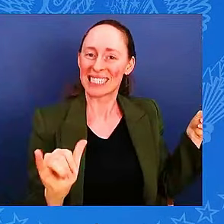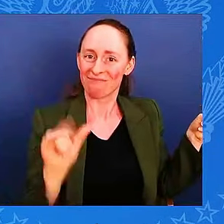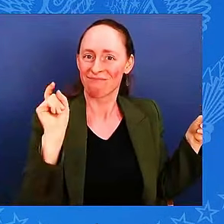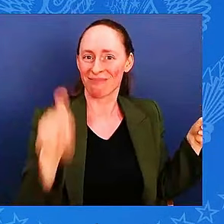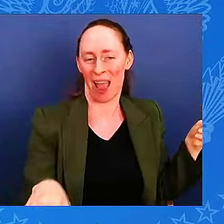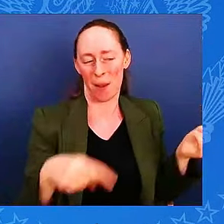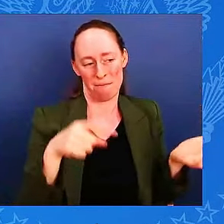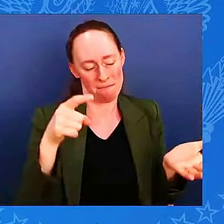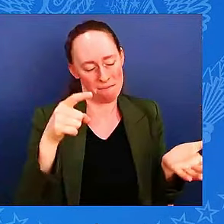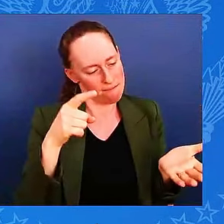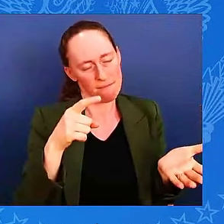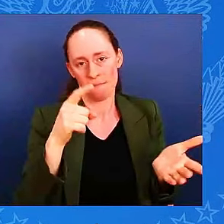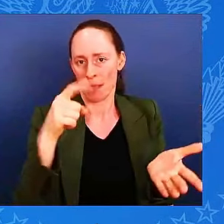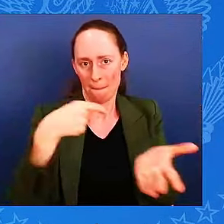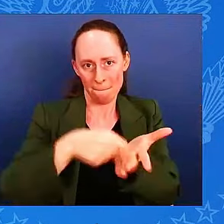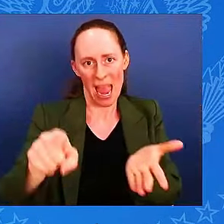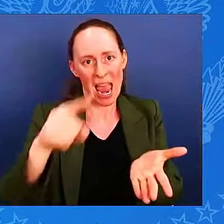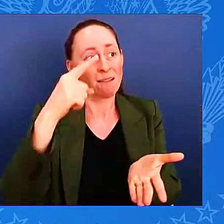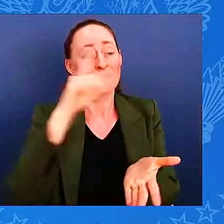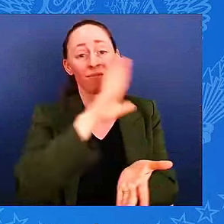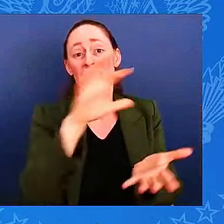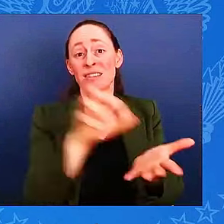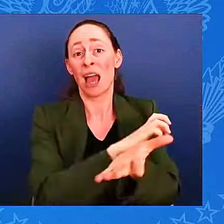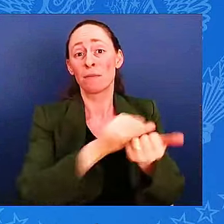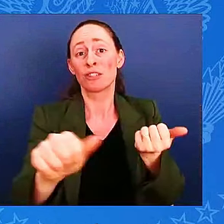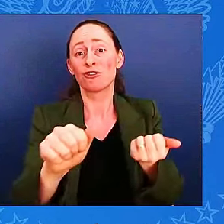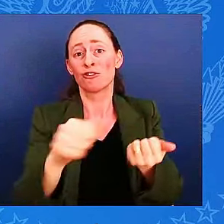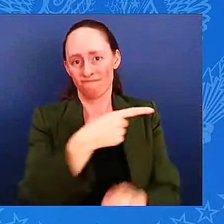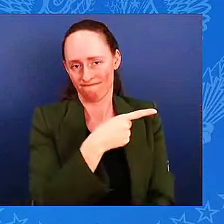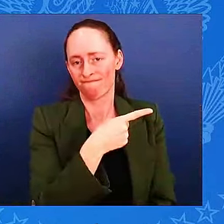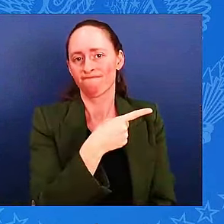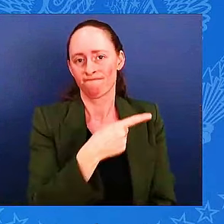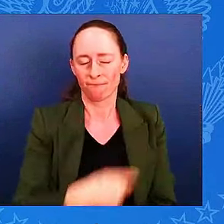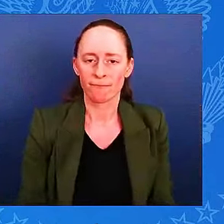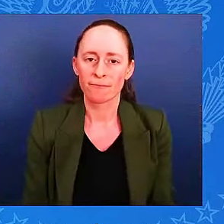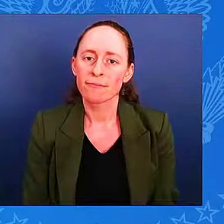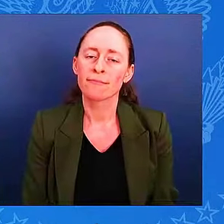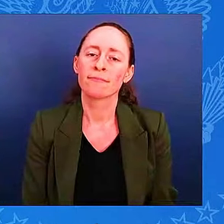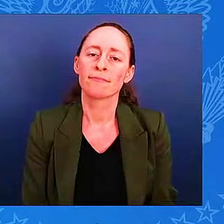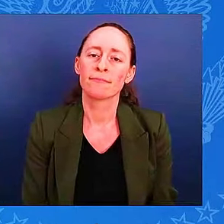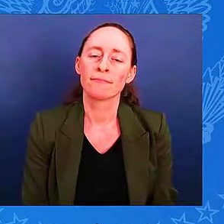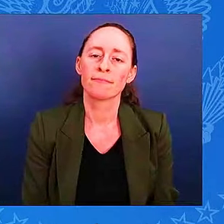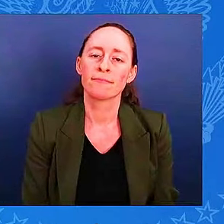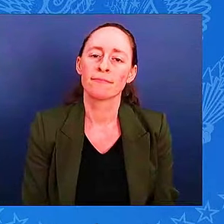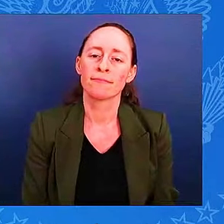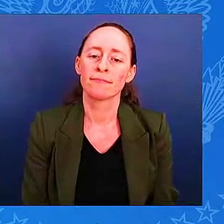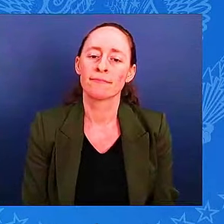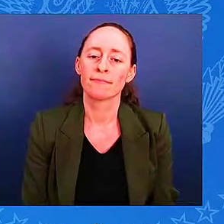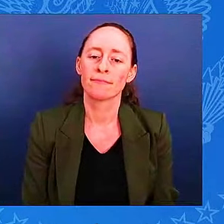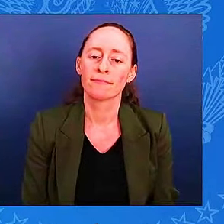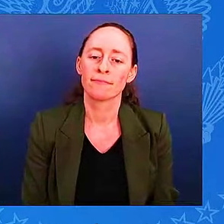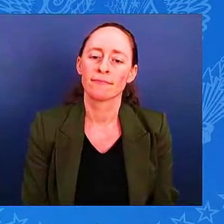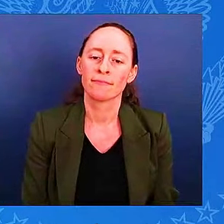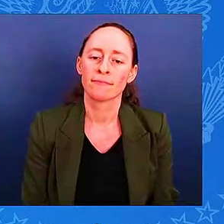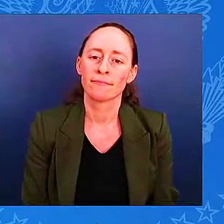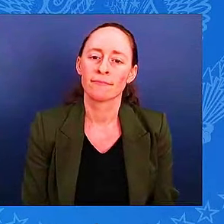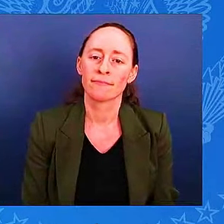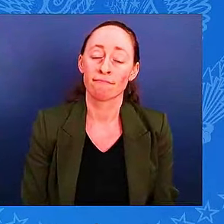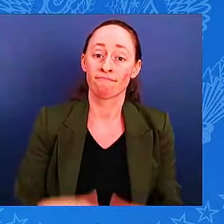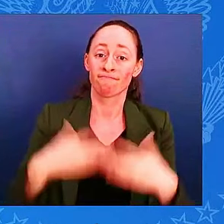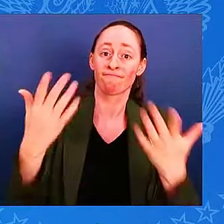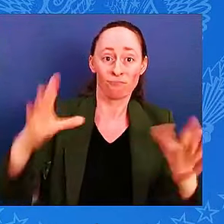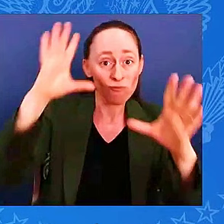And, Volodymyr, today you described how Russia tries to plunge Ukraine in the dark by